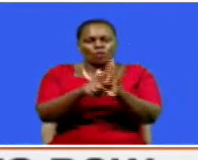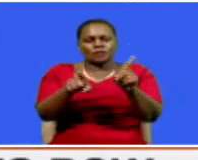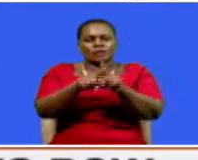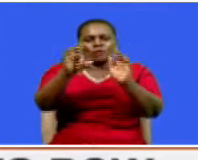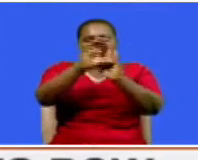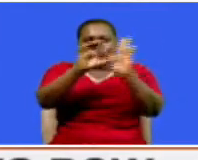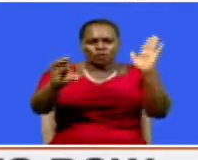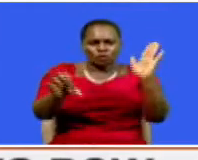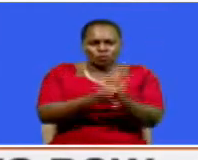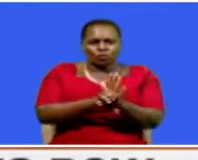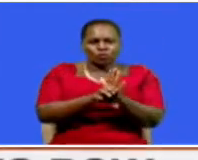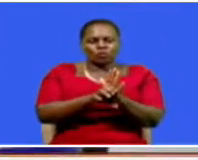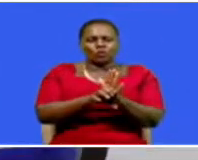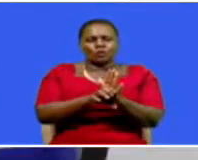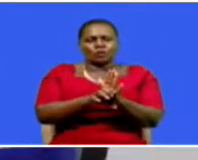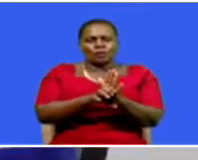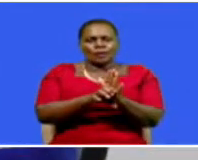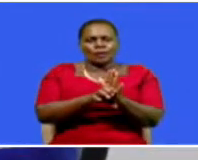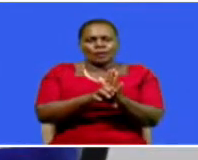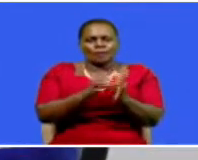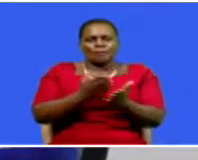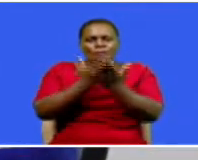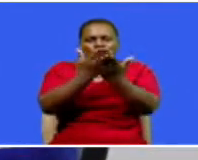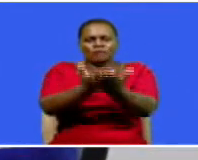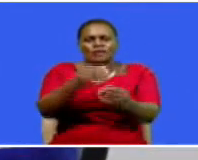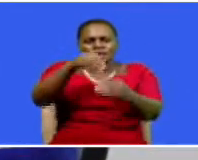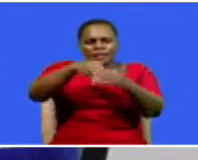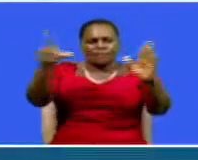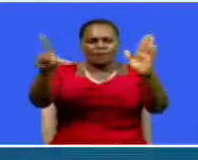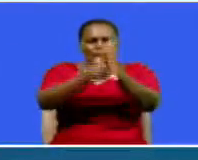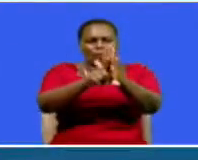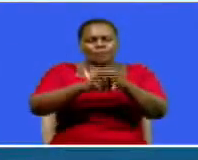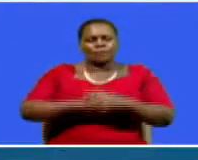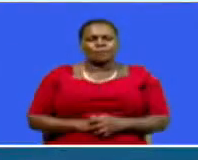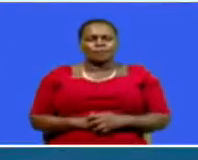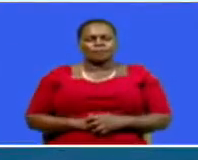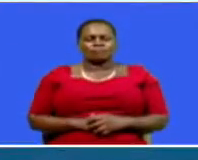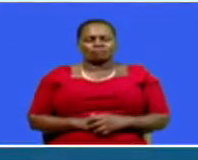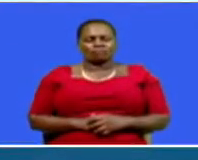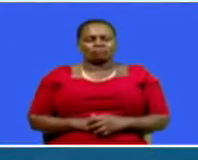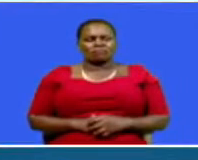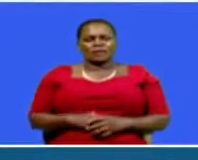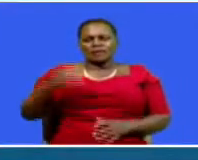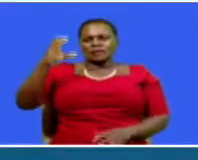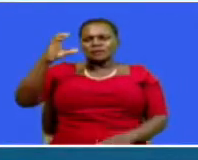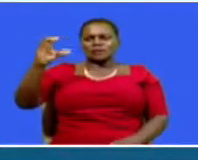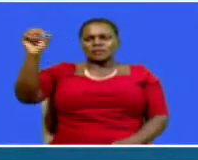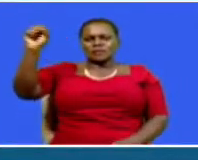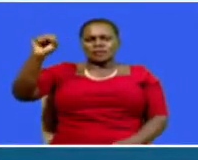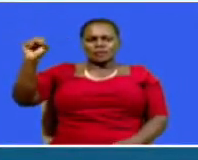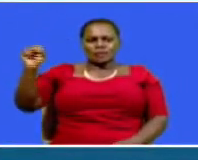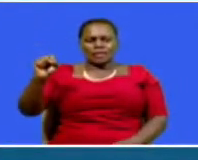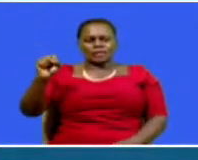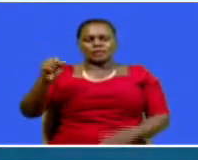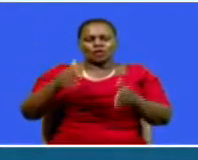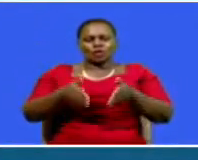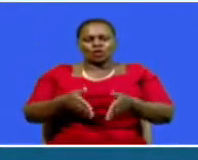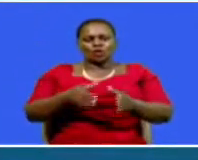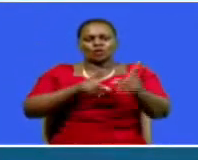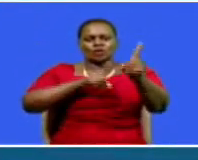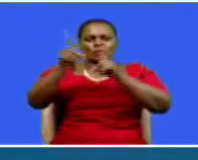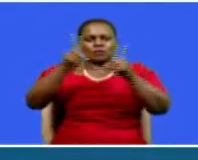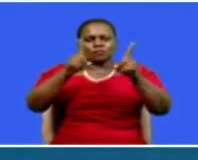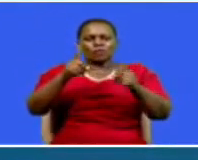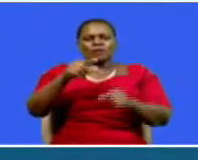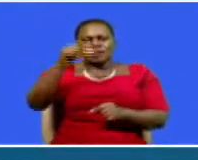constitutional accepts as provided under the law. Meanwhile, Roads CS Kipchumba Moorcomen has said the government